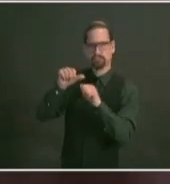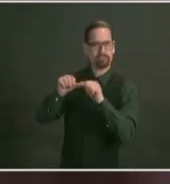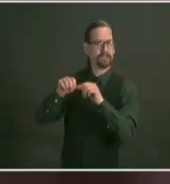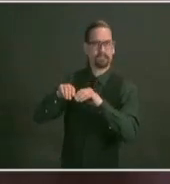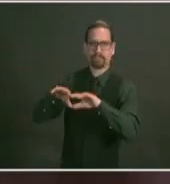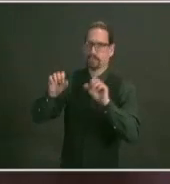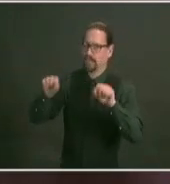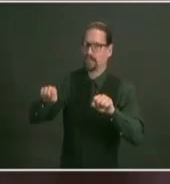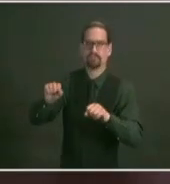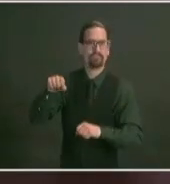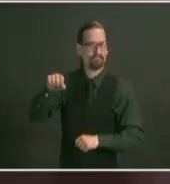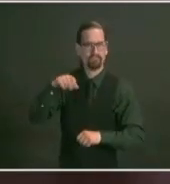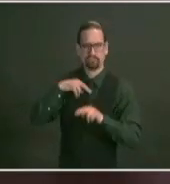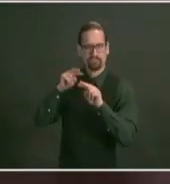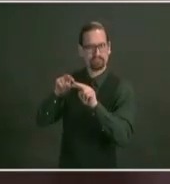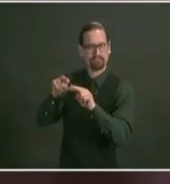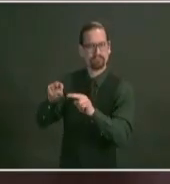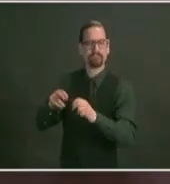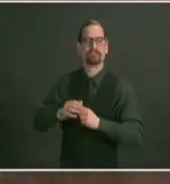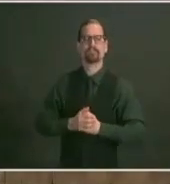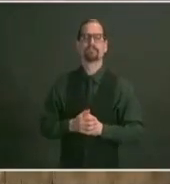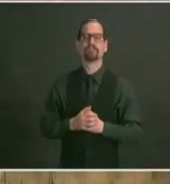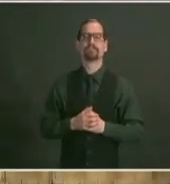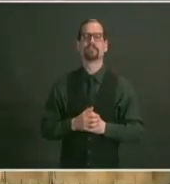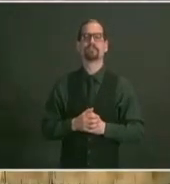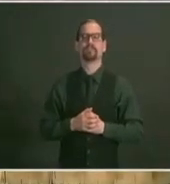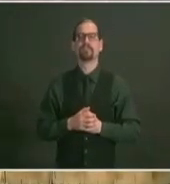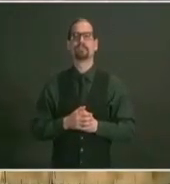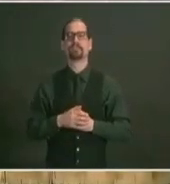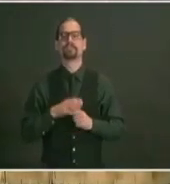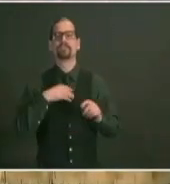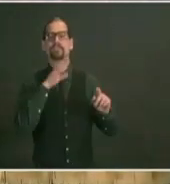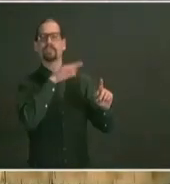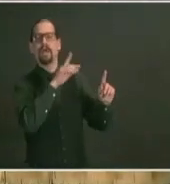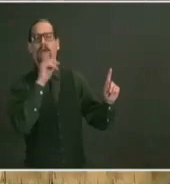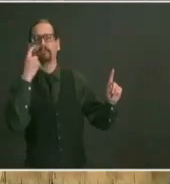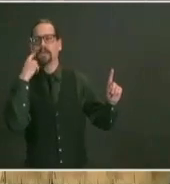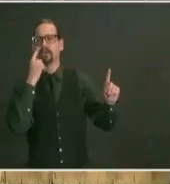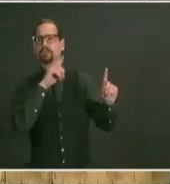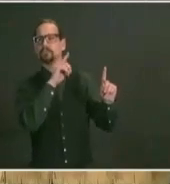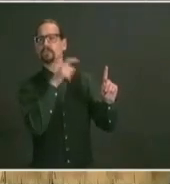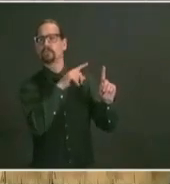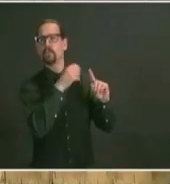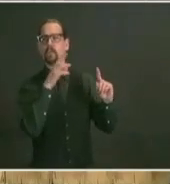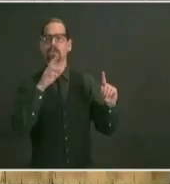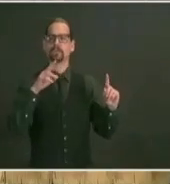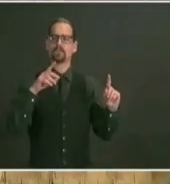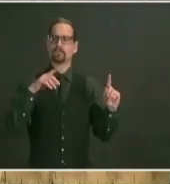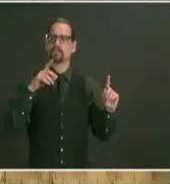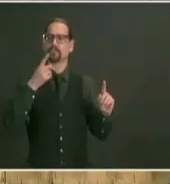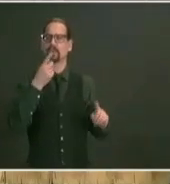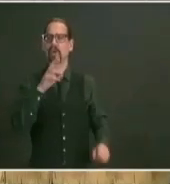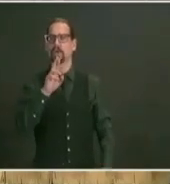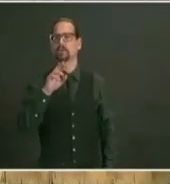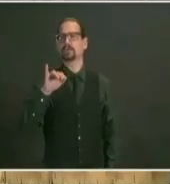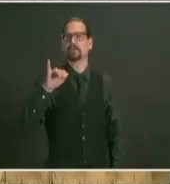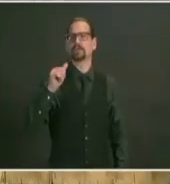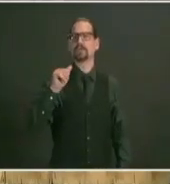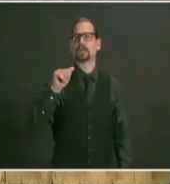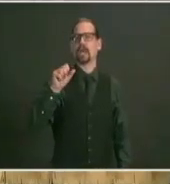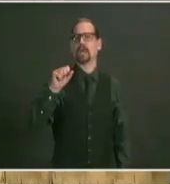right governor uh dr jah has said now is not the time to be relaxing restrictions why is he wrong